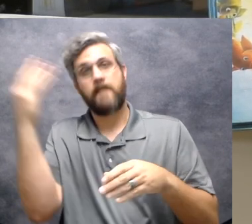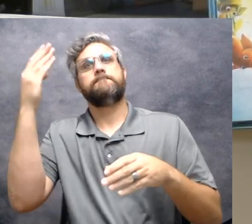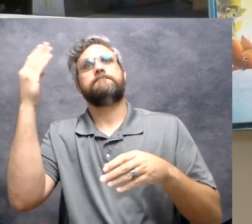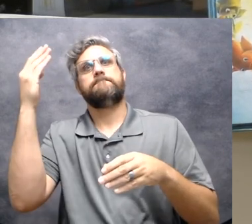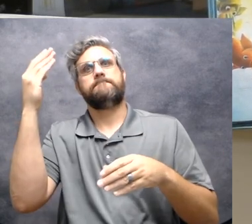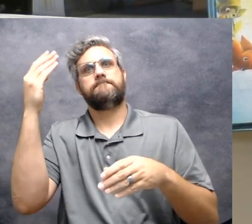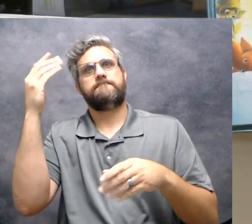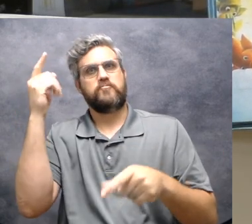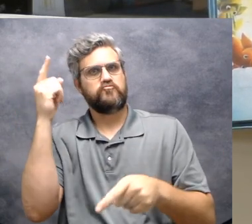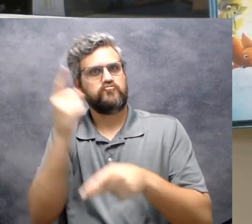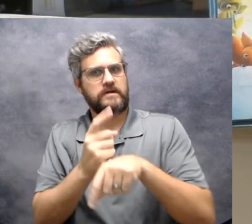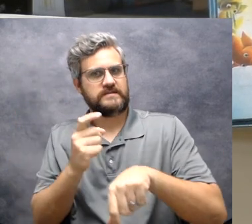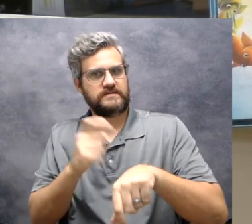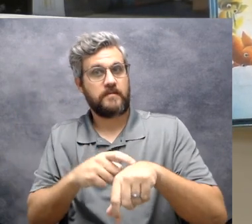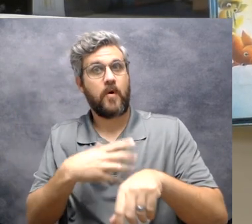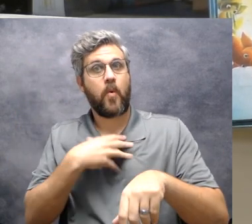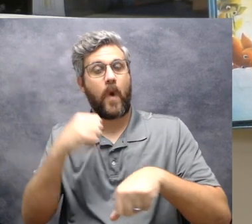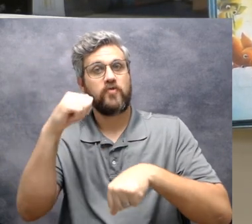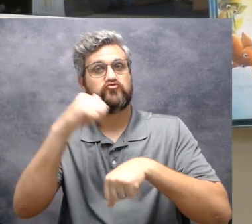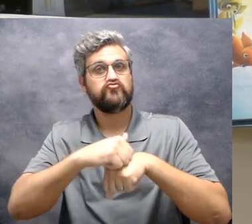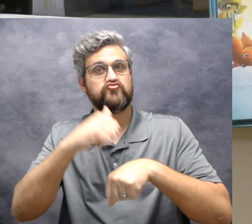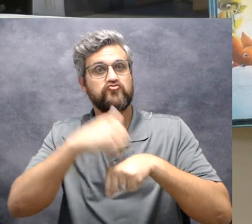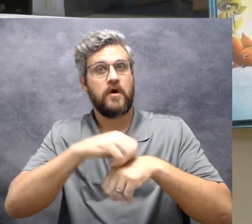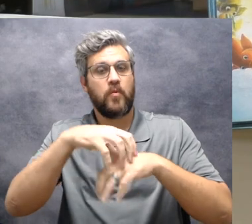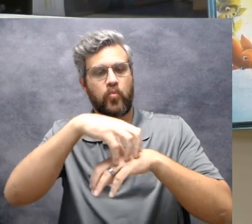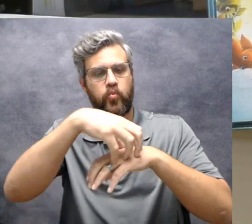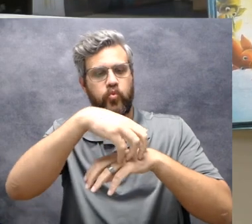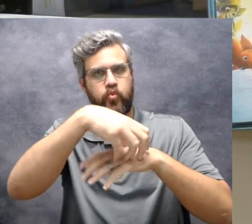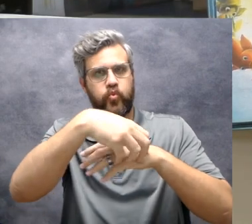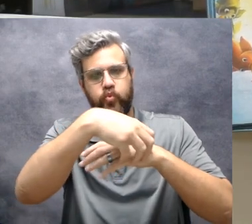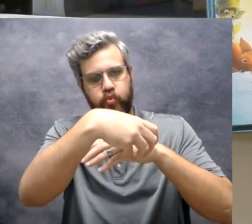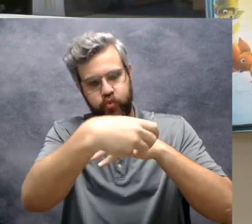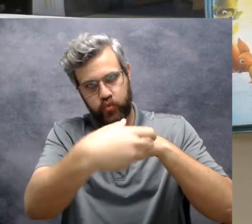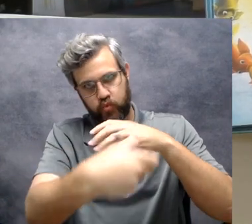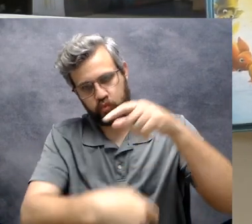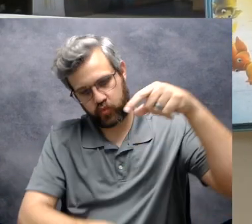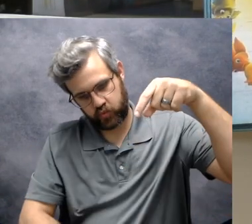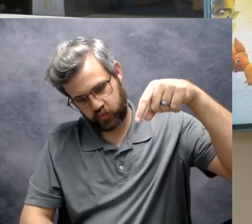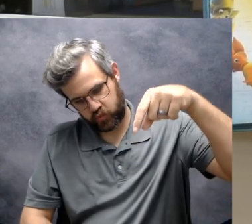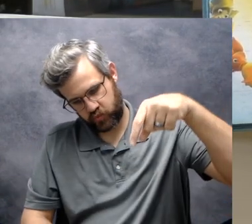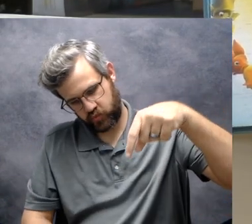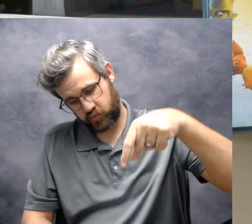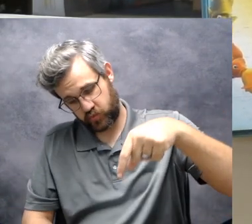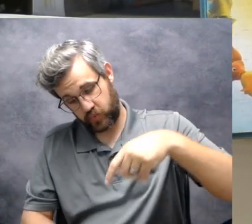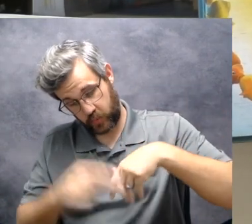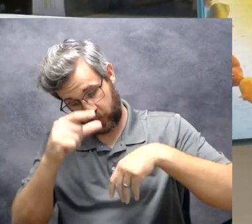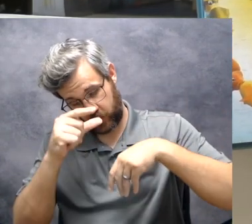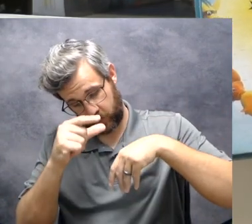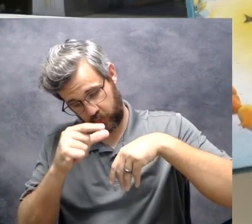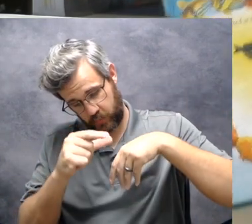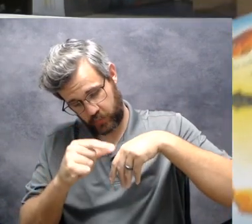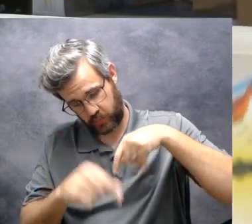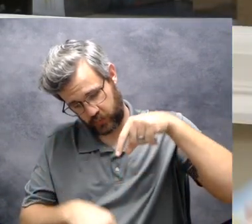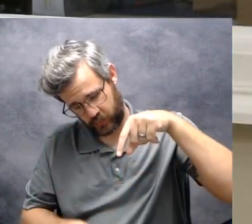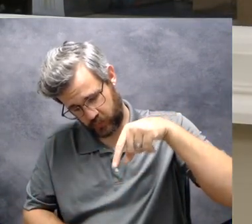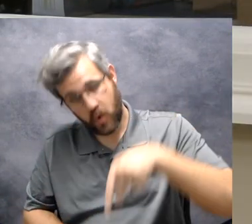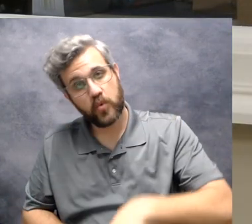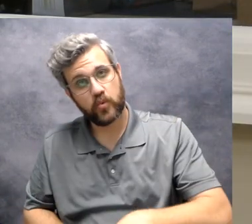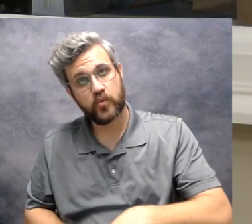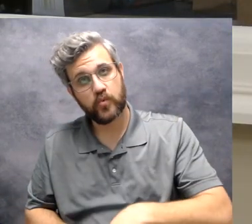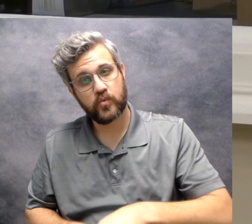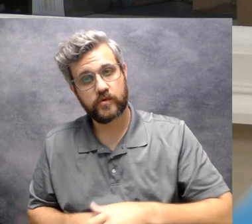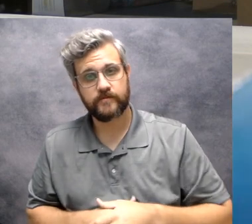loose just in time. The white rock wobbled and it tumbled down to the deepest part of the Big Deep.